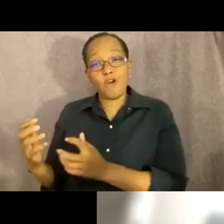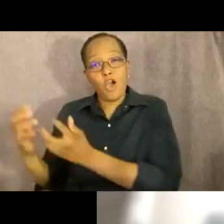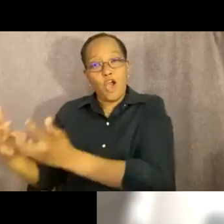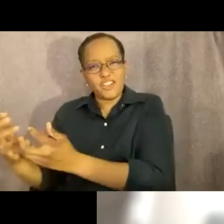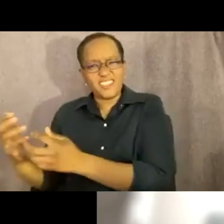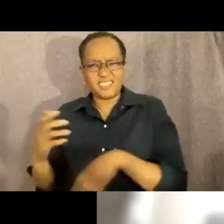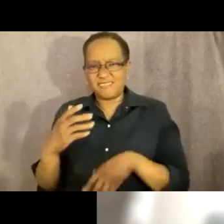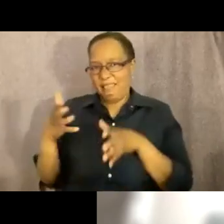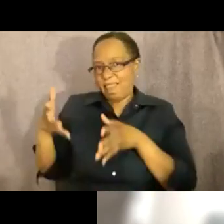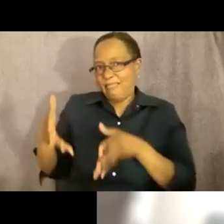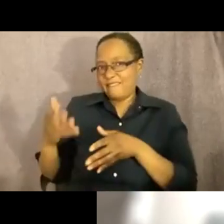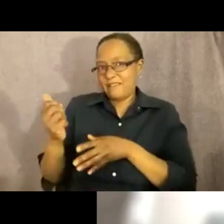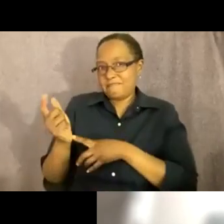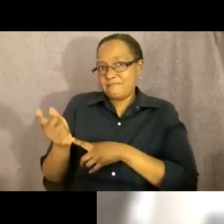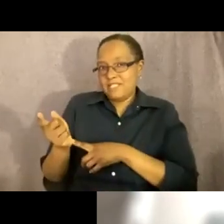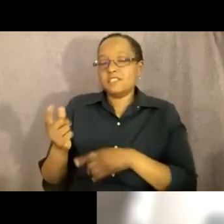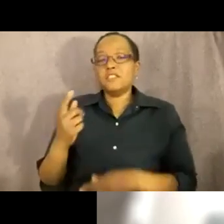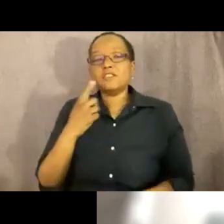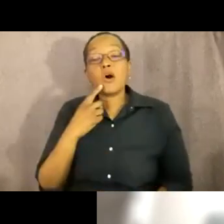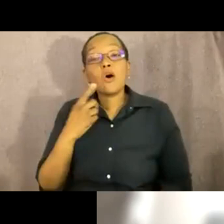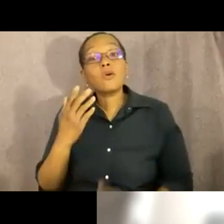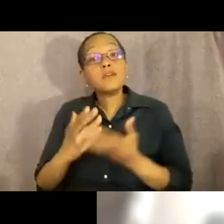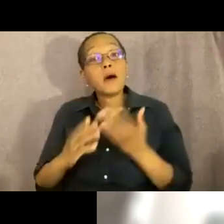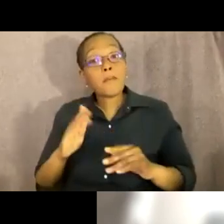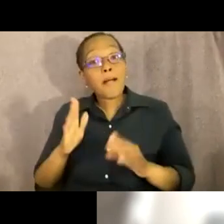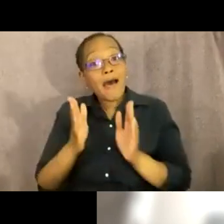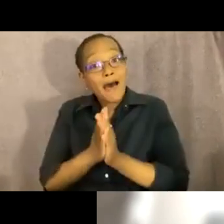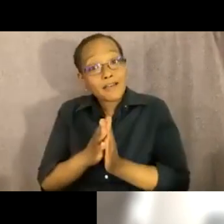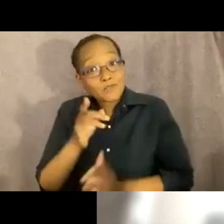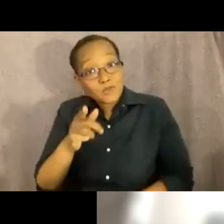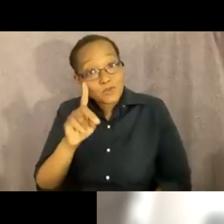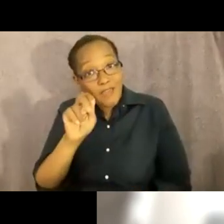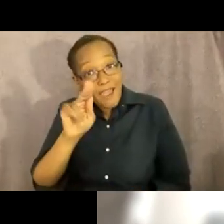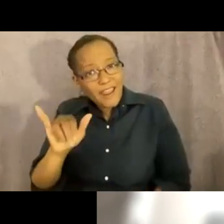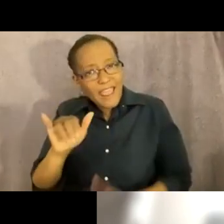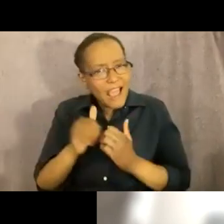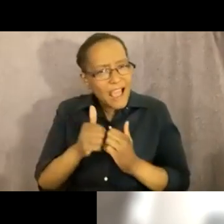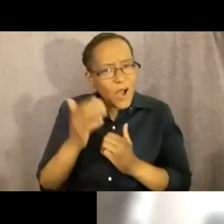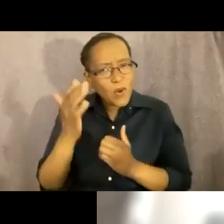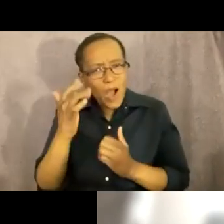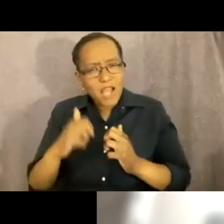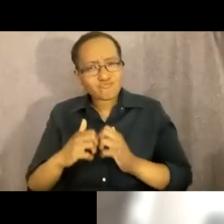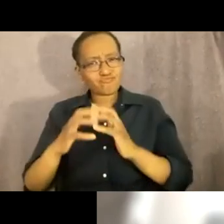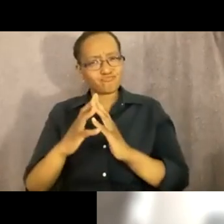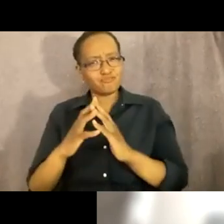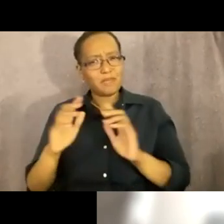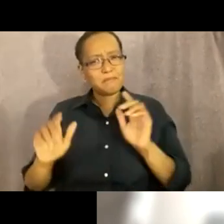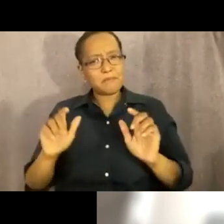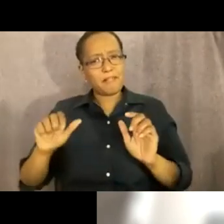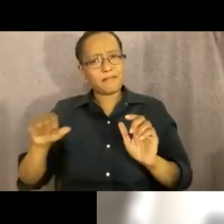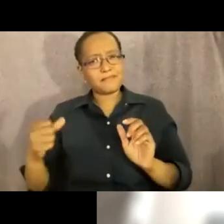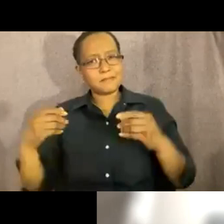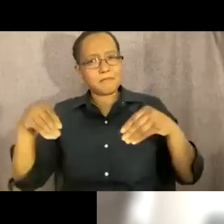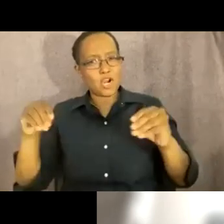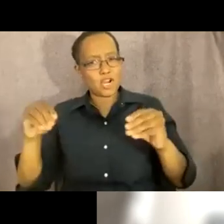people's questions but danny real quick people want to know how and why people's market started and then i'll pass it to our next few